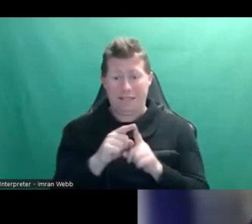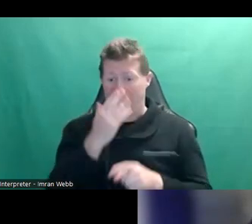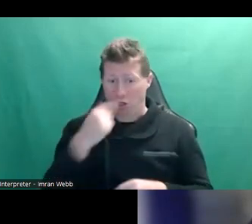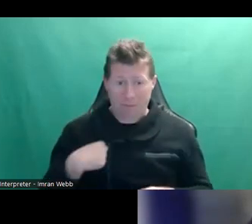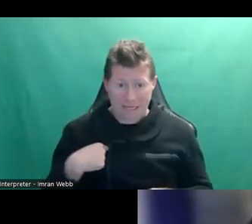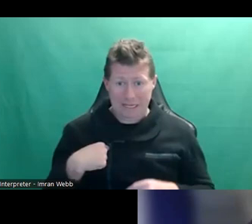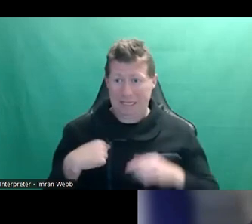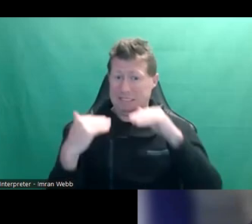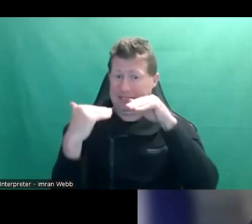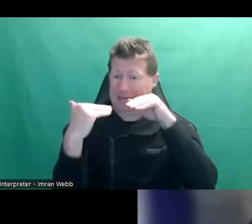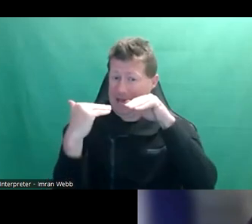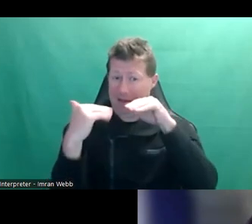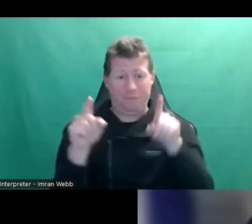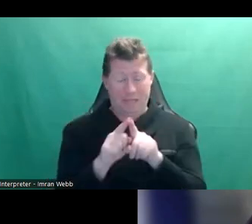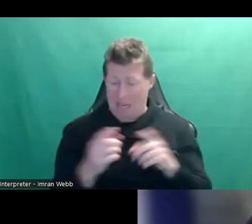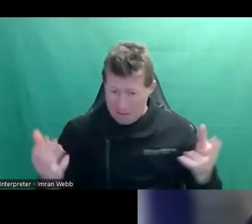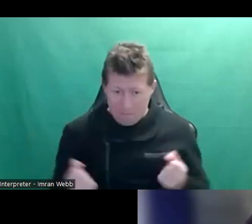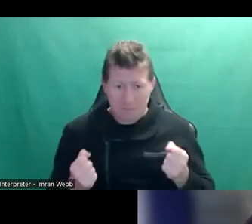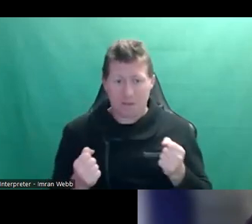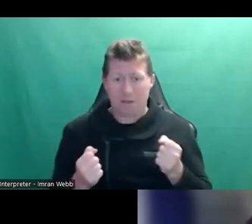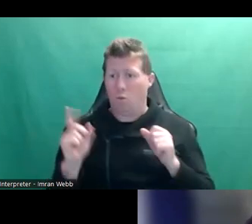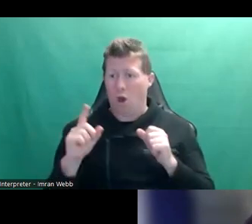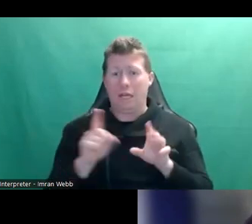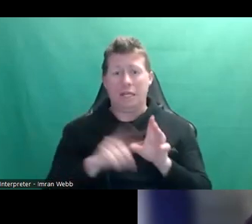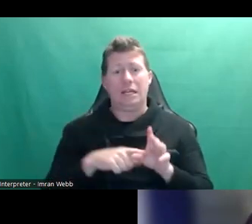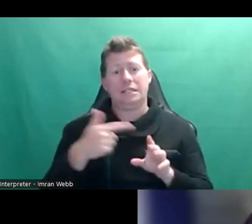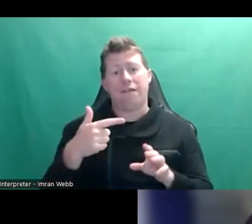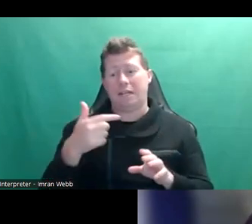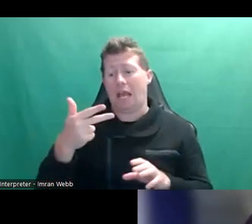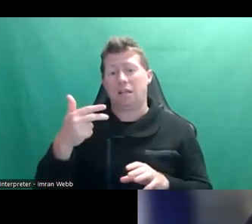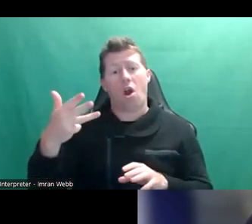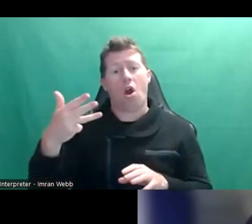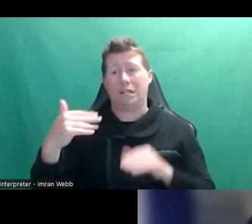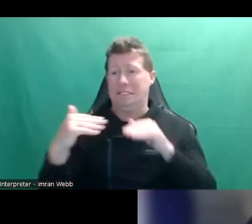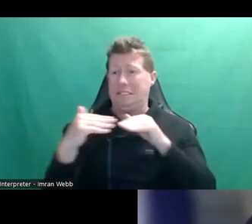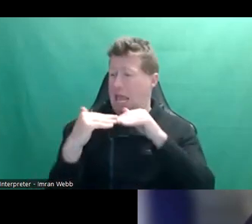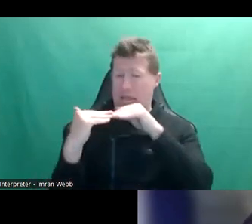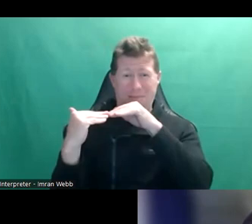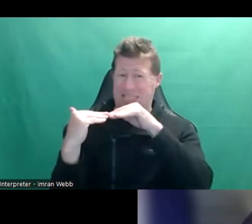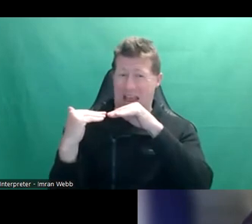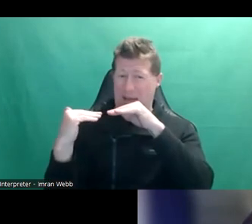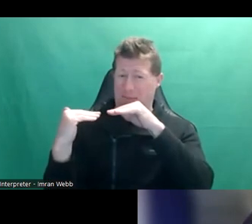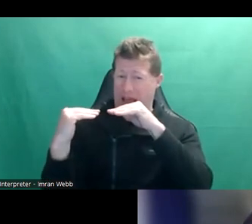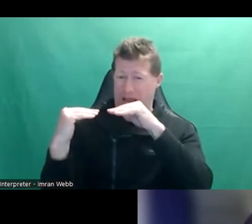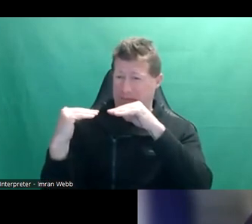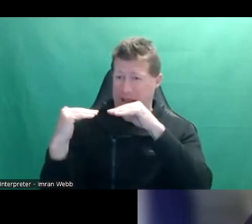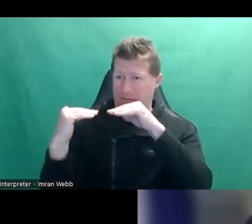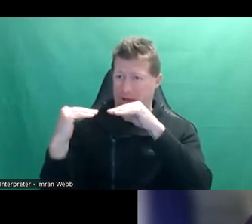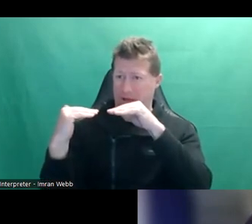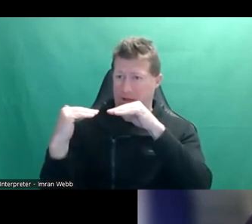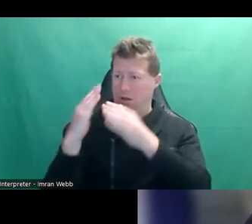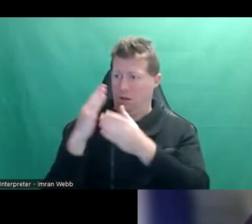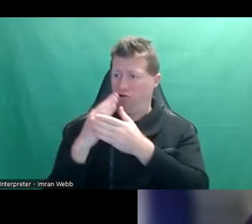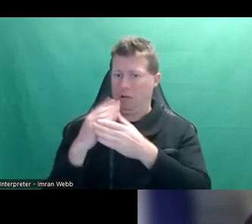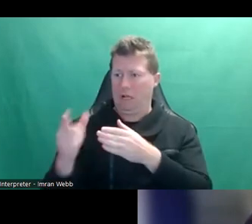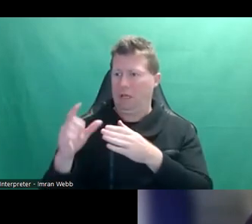you know, the same pocket money as me and whatever, when I was in year seven, eight, nine, and they were the same year as me, were just ultimately